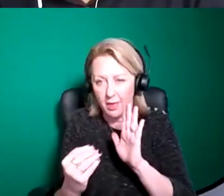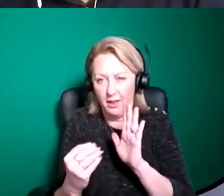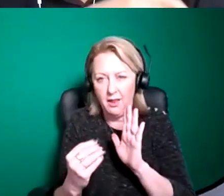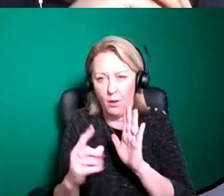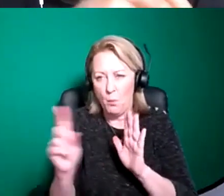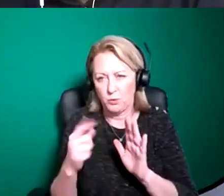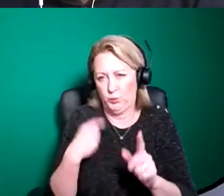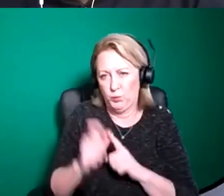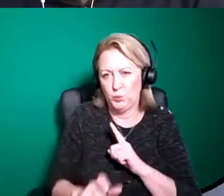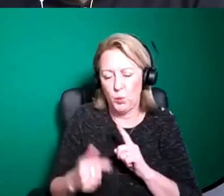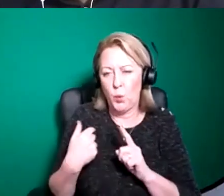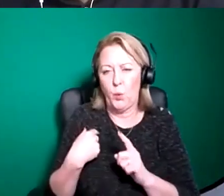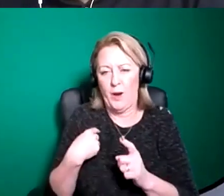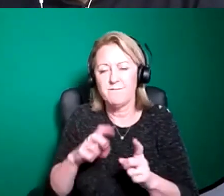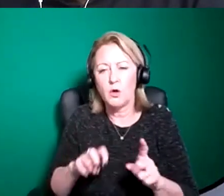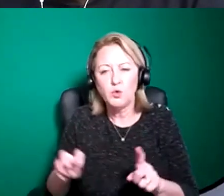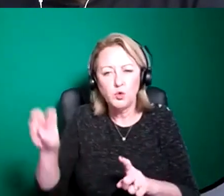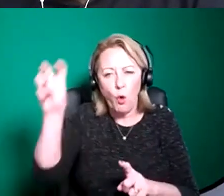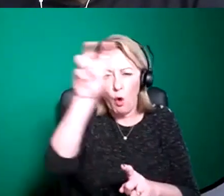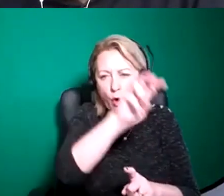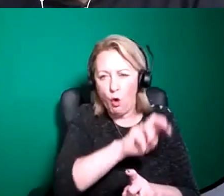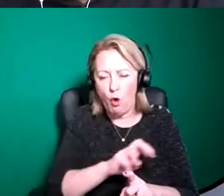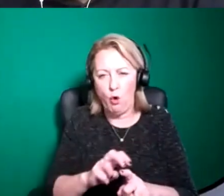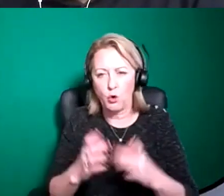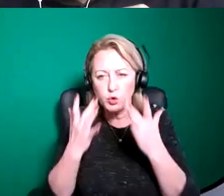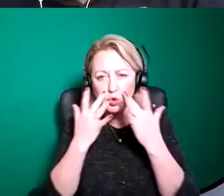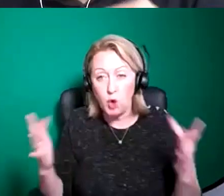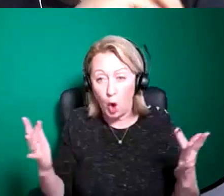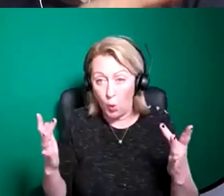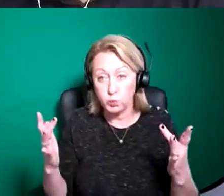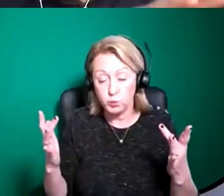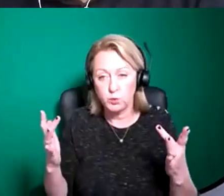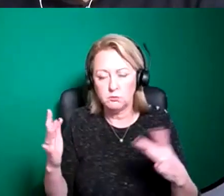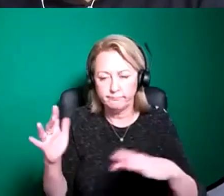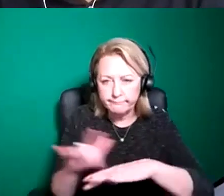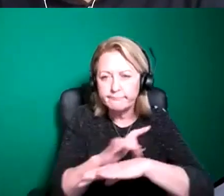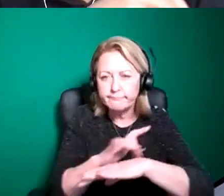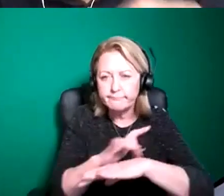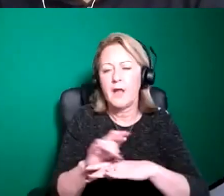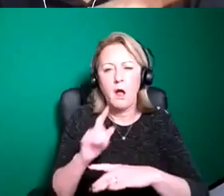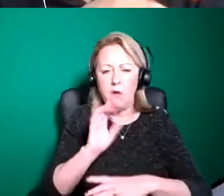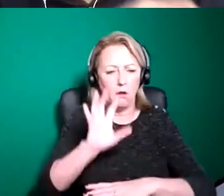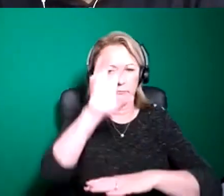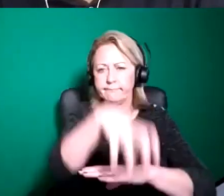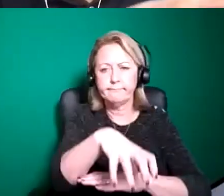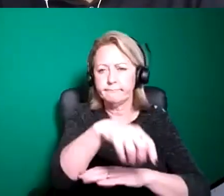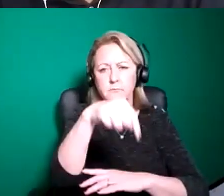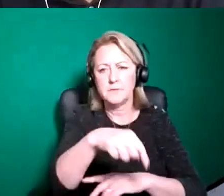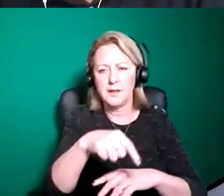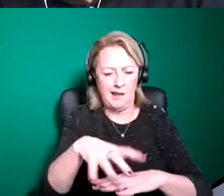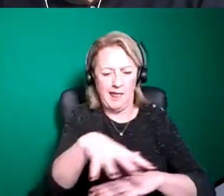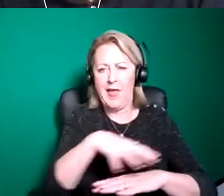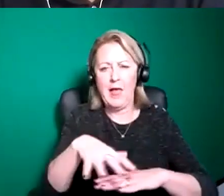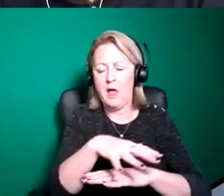here is very much kind of touring shows so it's not necessarily work which is kind of site specific which is created for particular